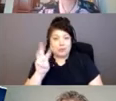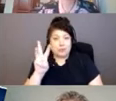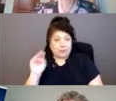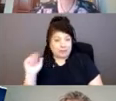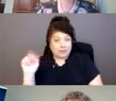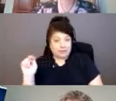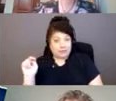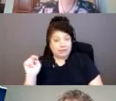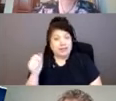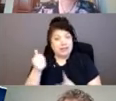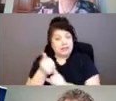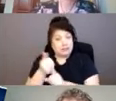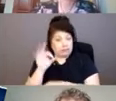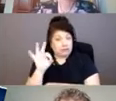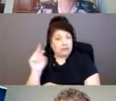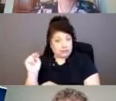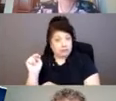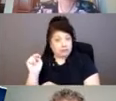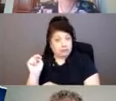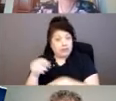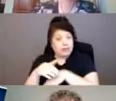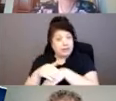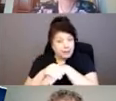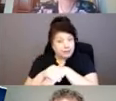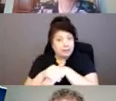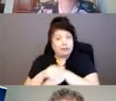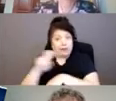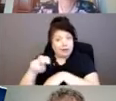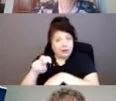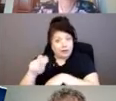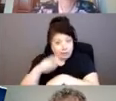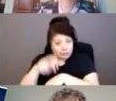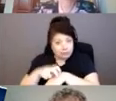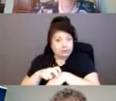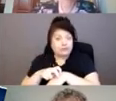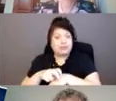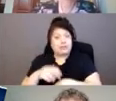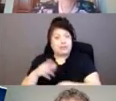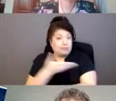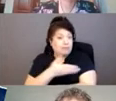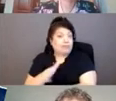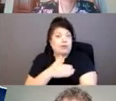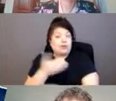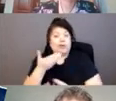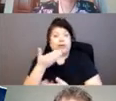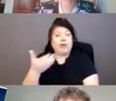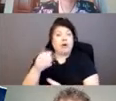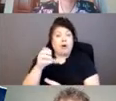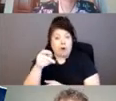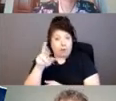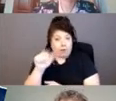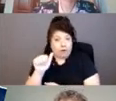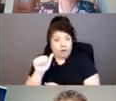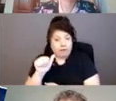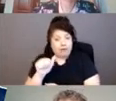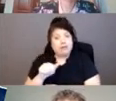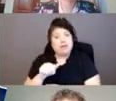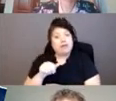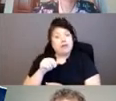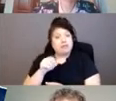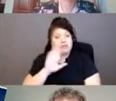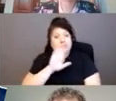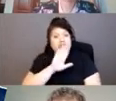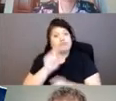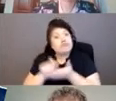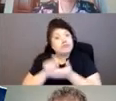Marion is a First Nations, English, Irish and Scottish mezzo-soprano. The Opera News was quoted saying that she sings with